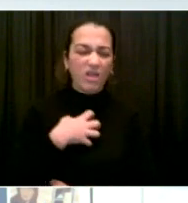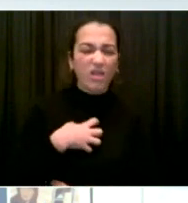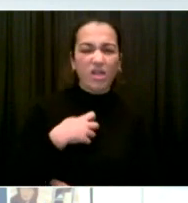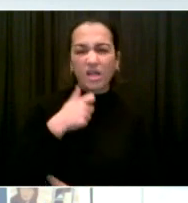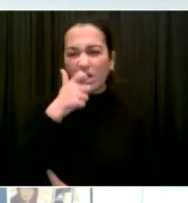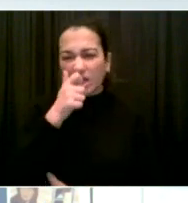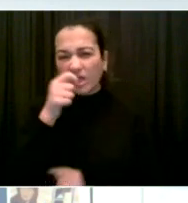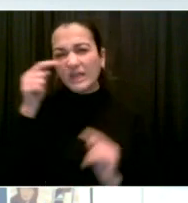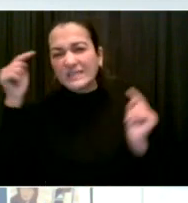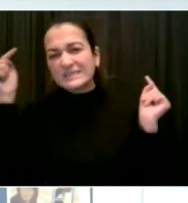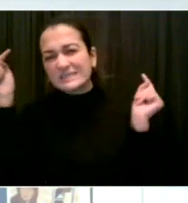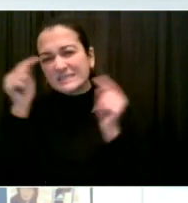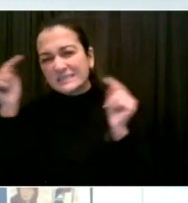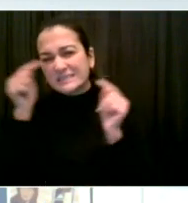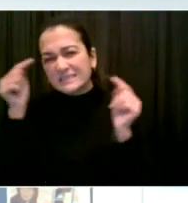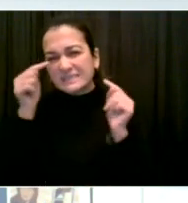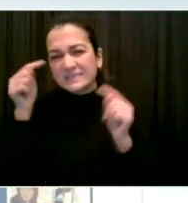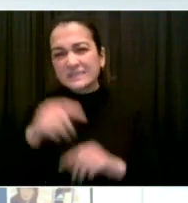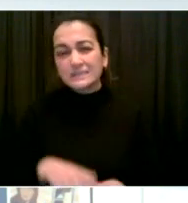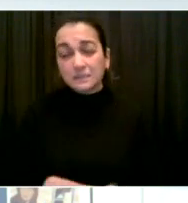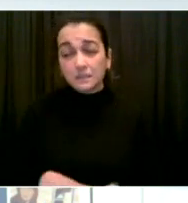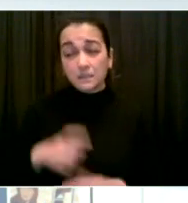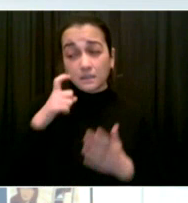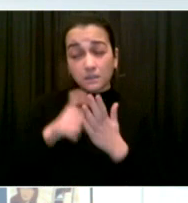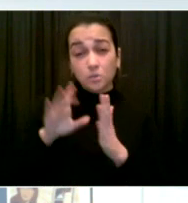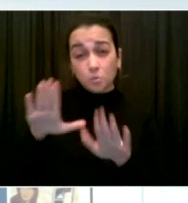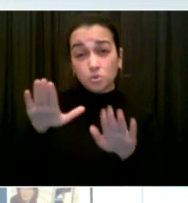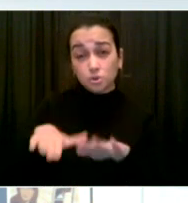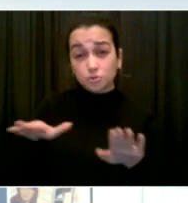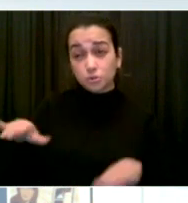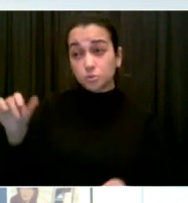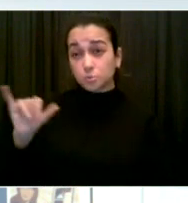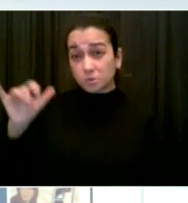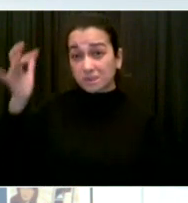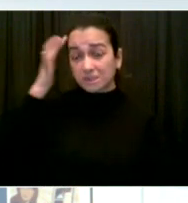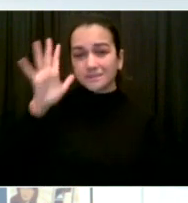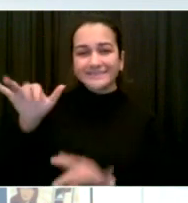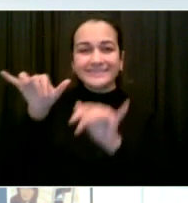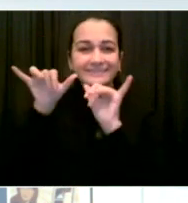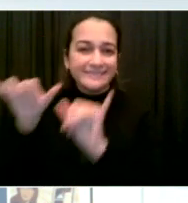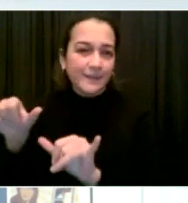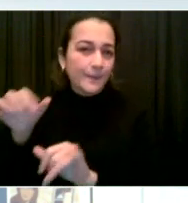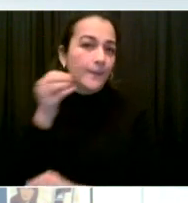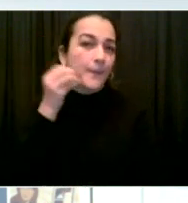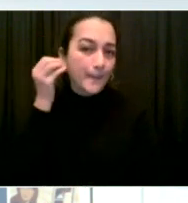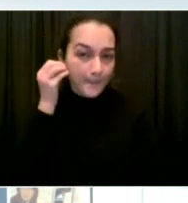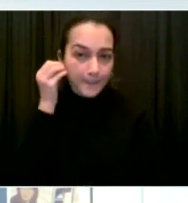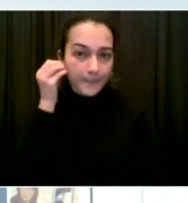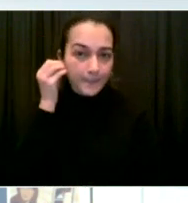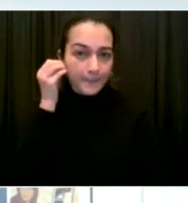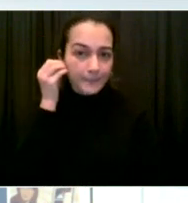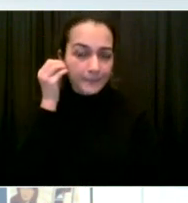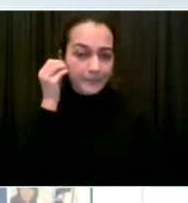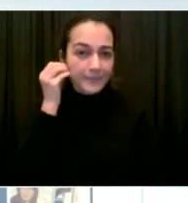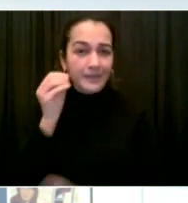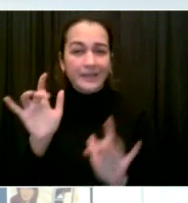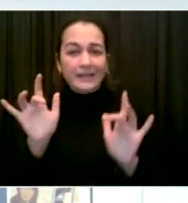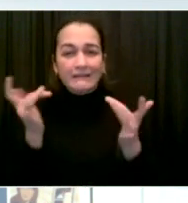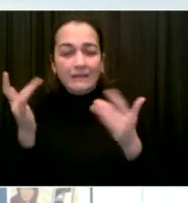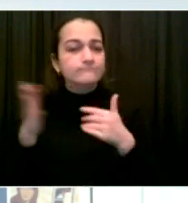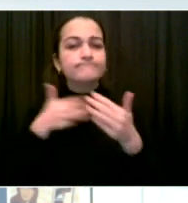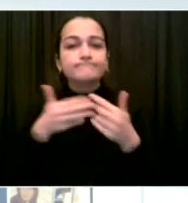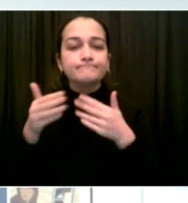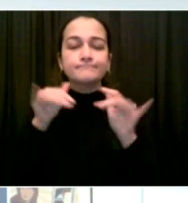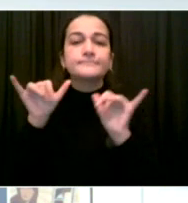feeling ill, please keep them home even if it's relatively mild symptoms because that makes a big difference for the